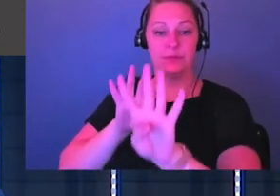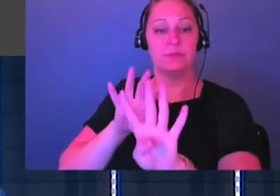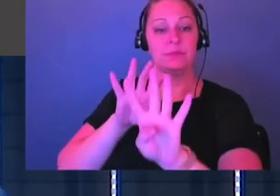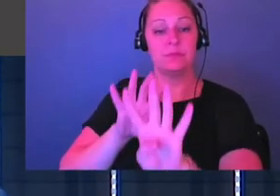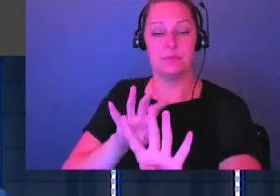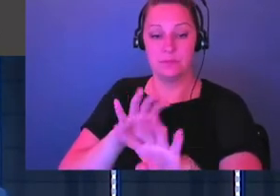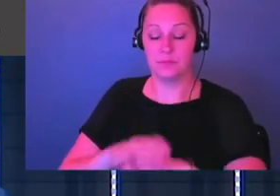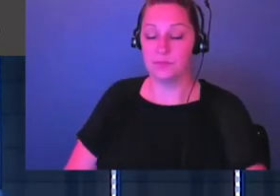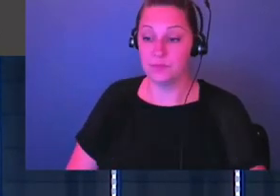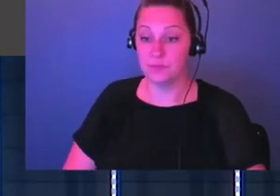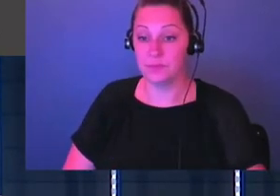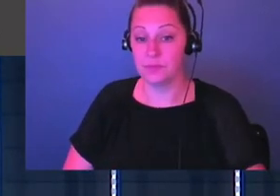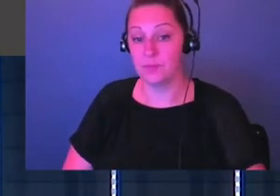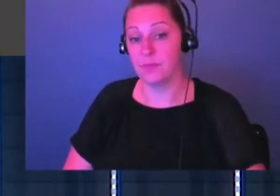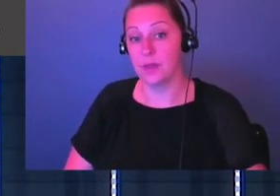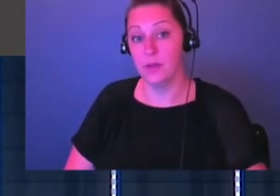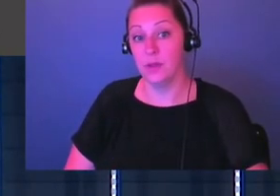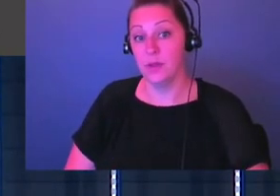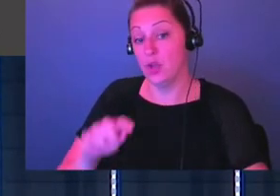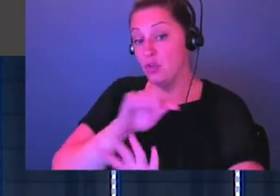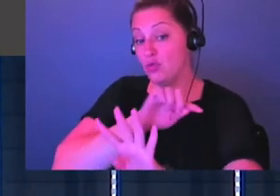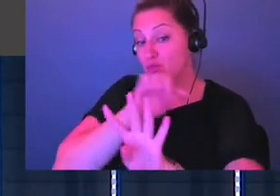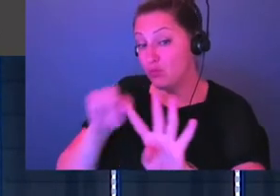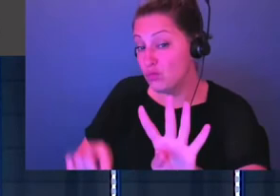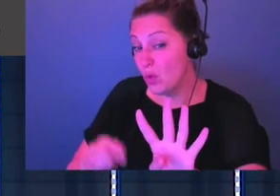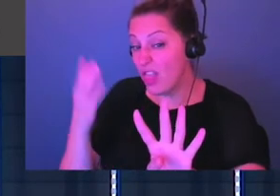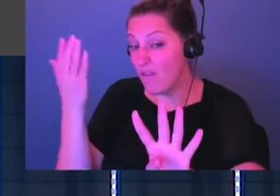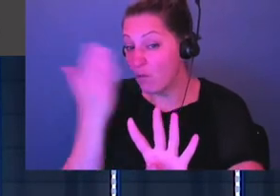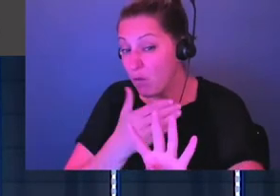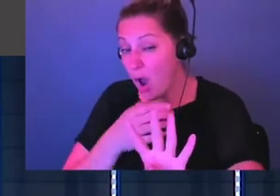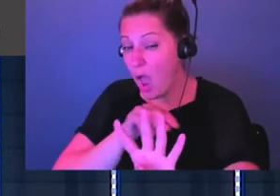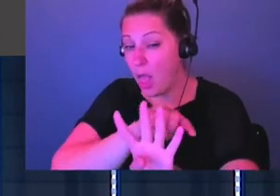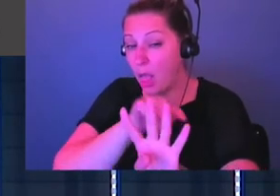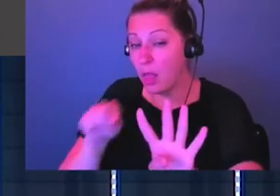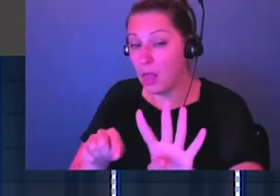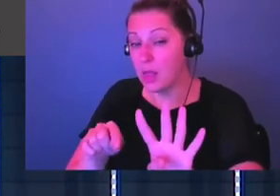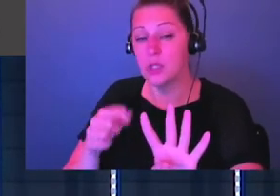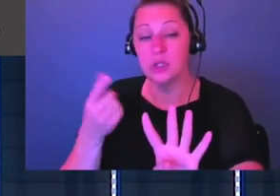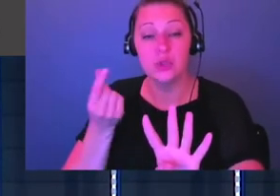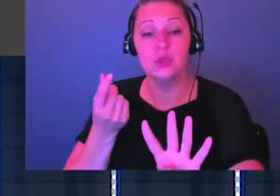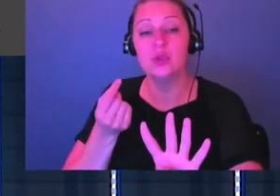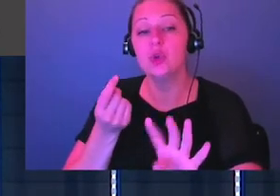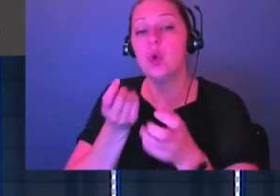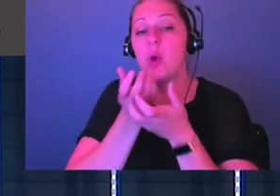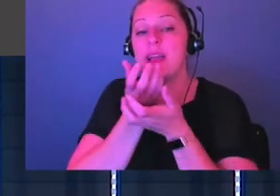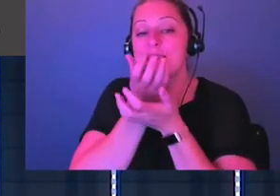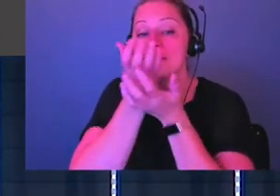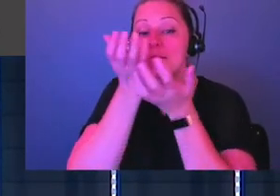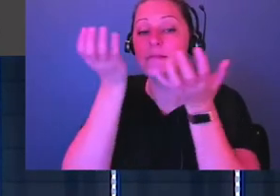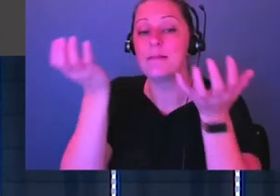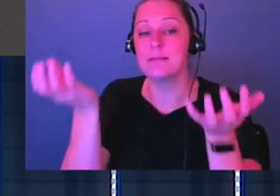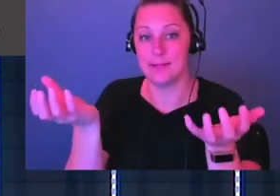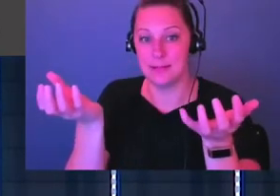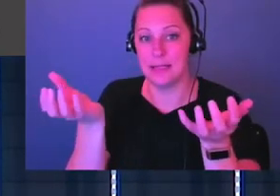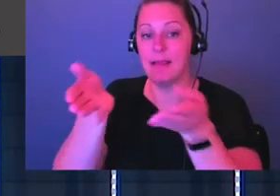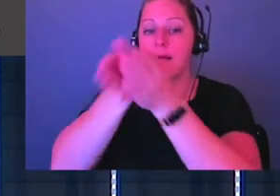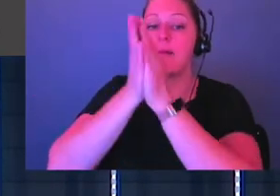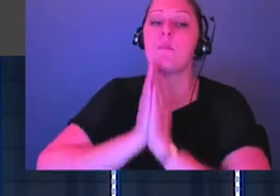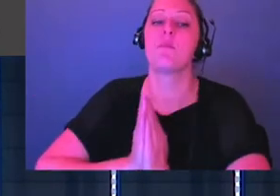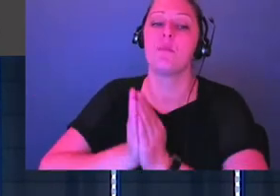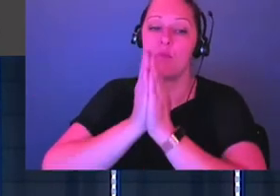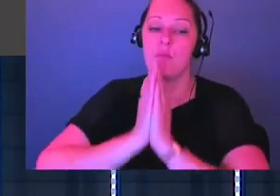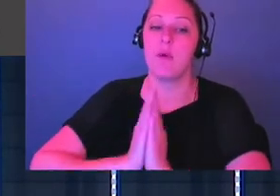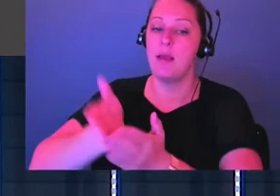he tells them too, when they get out, he says, I want you guys to get out there in front of the army, and I want you to sing songs of praise